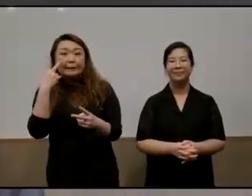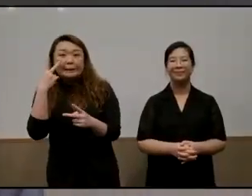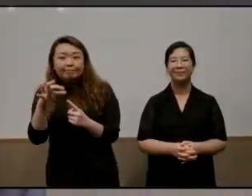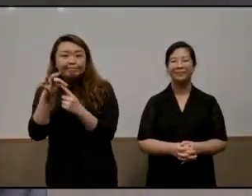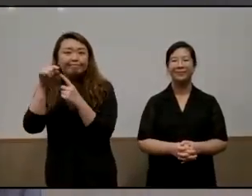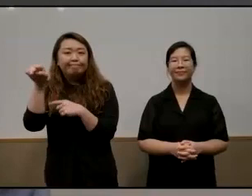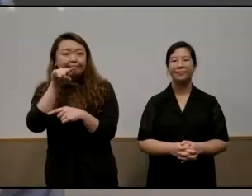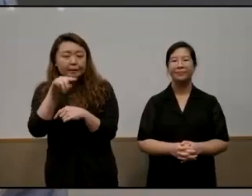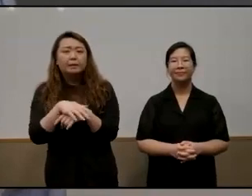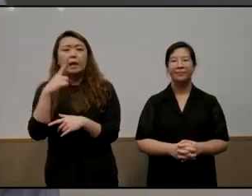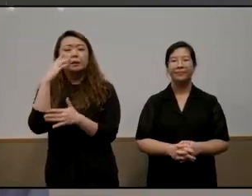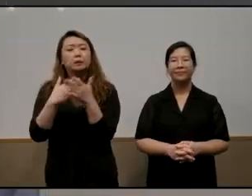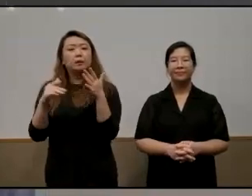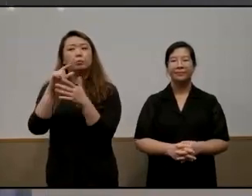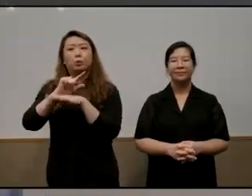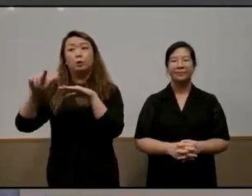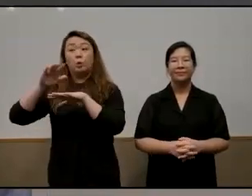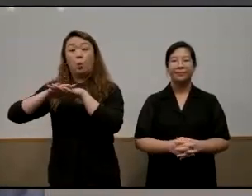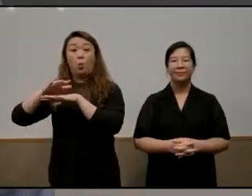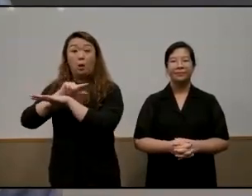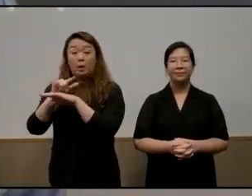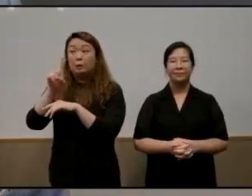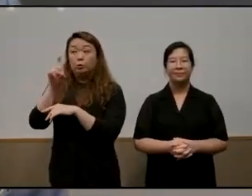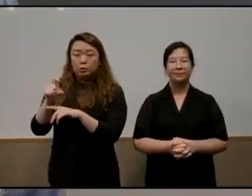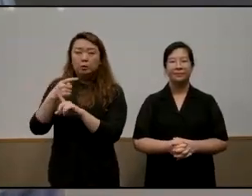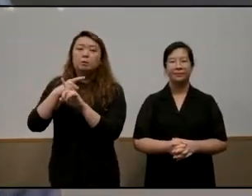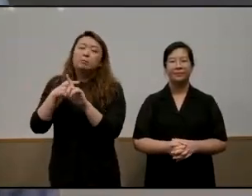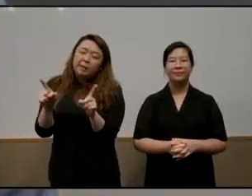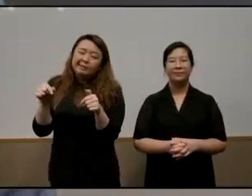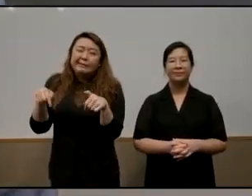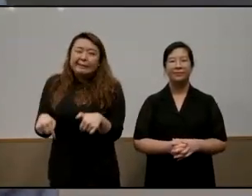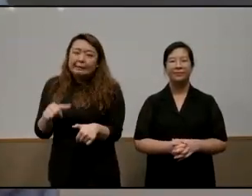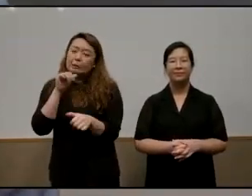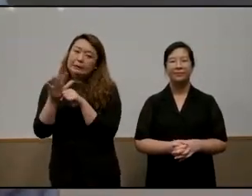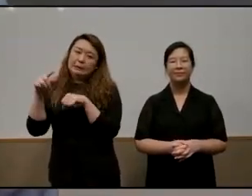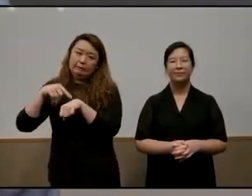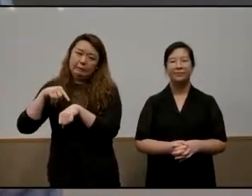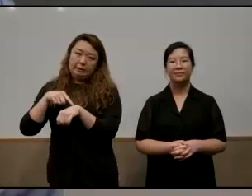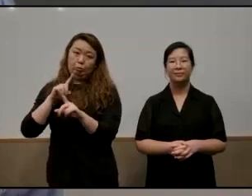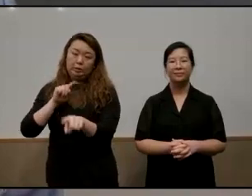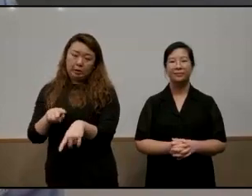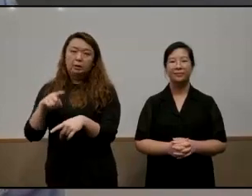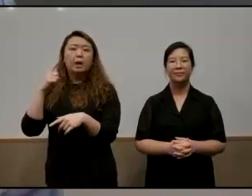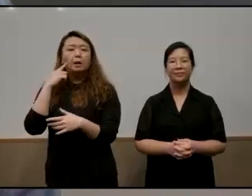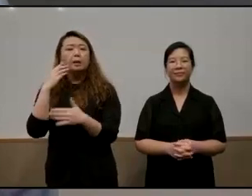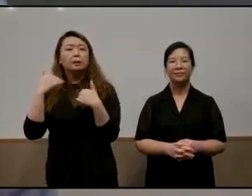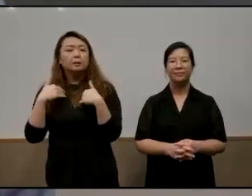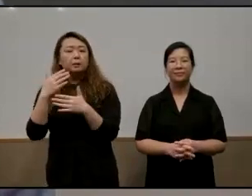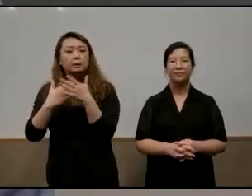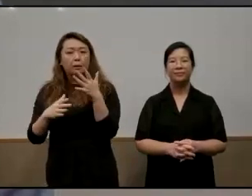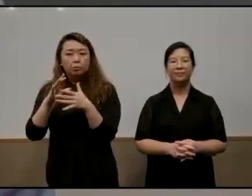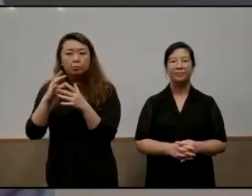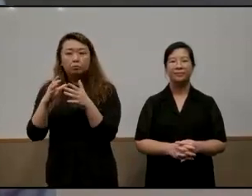i think there were some questions online unfortunately we don't have the time today to answer i think there are particularly some interests around the special